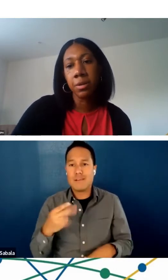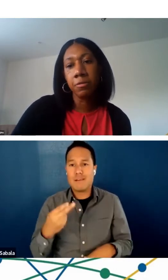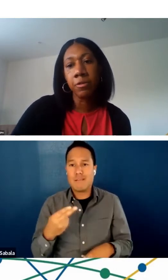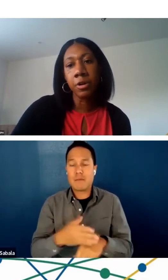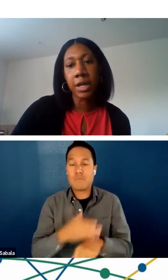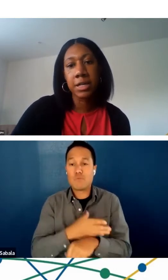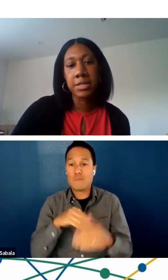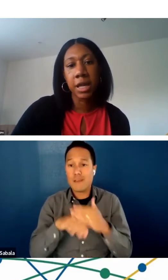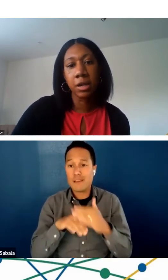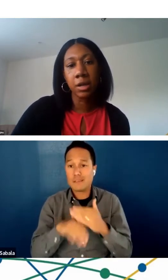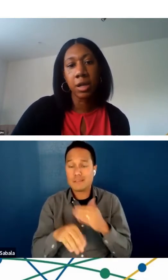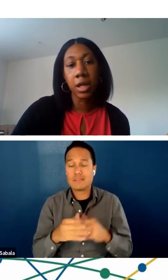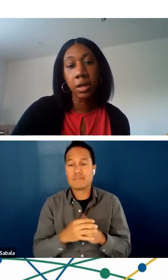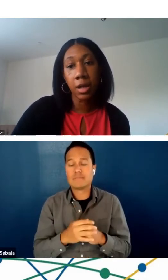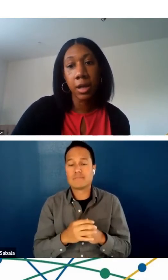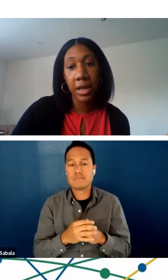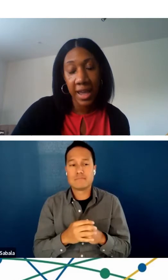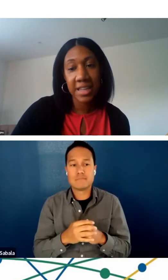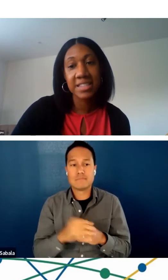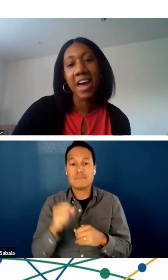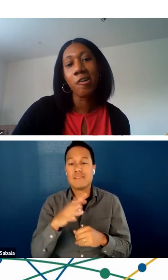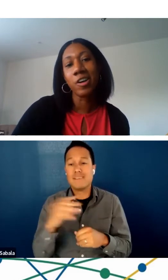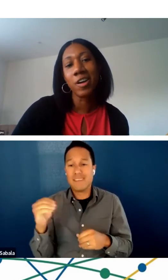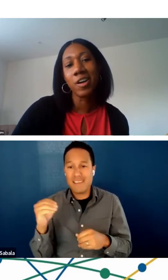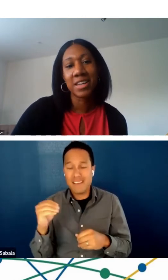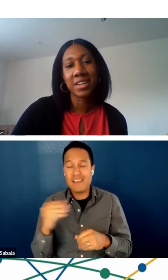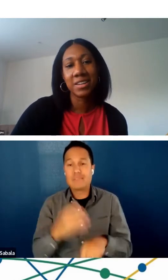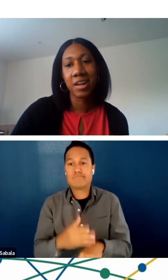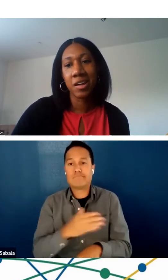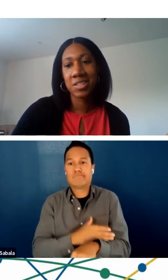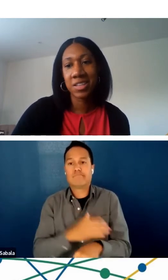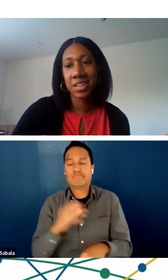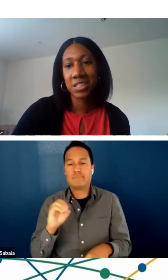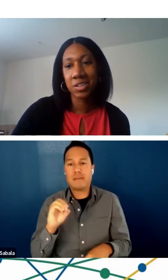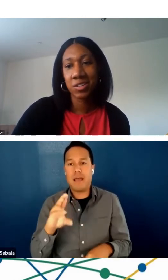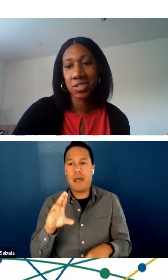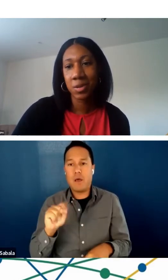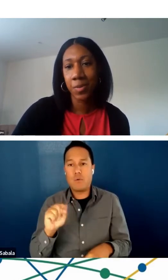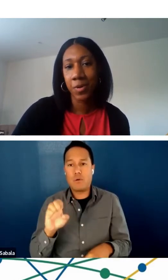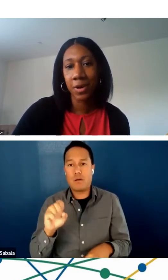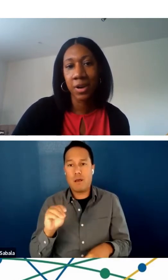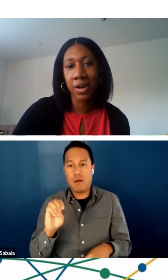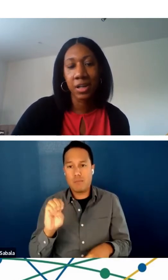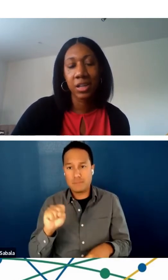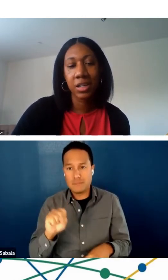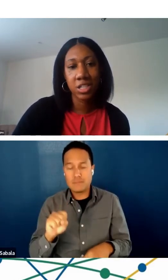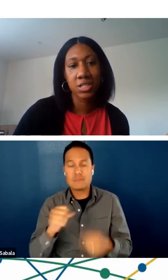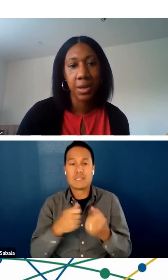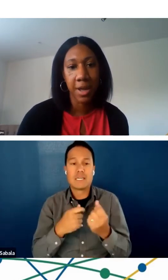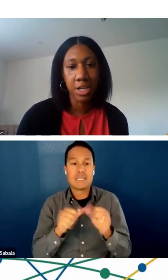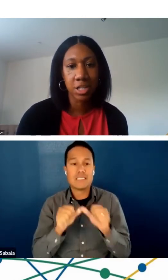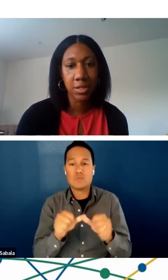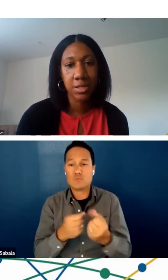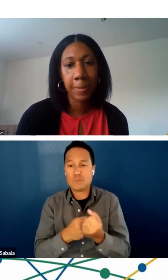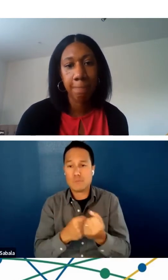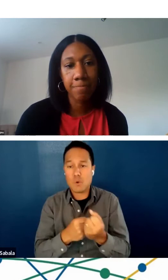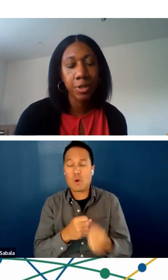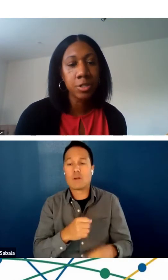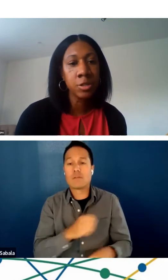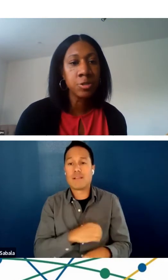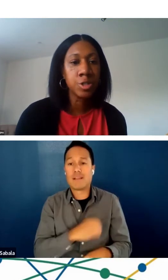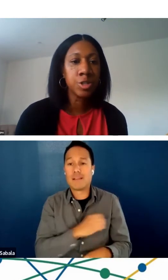as I said before, enhance outcomes and continue to support clinicians and patients.